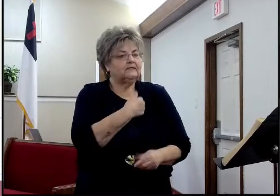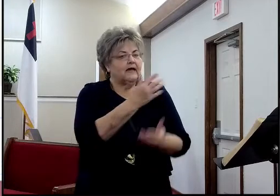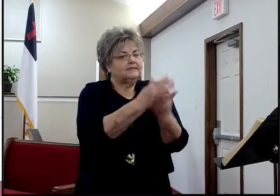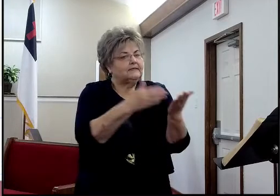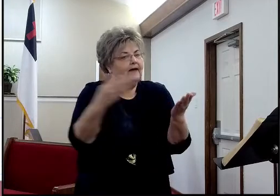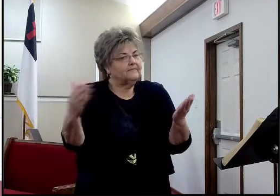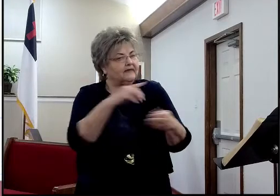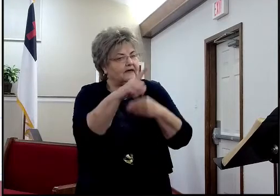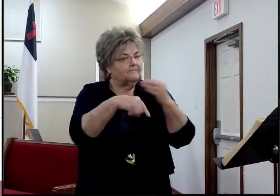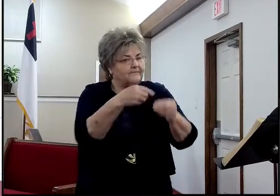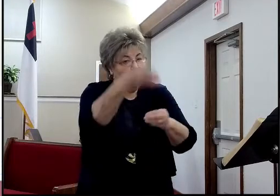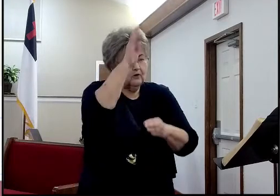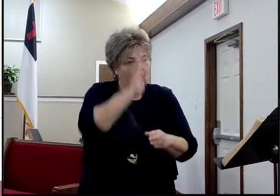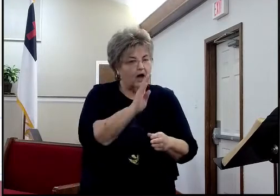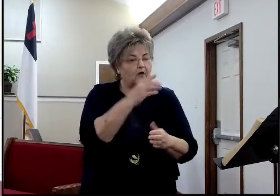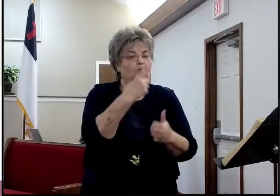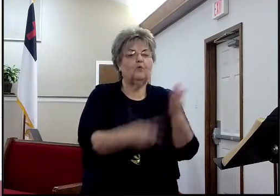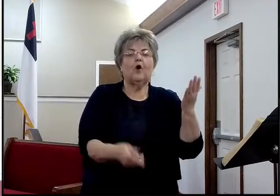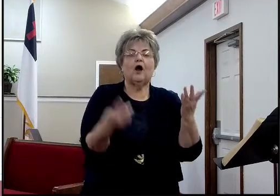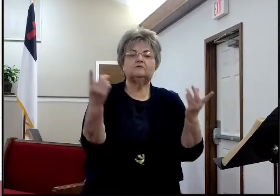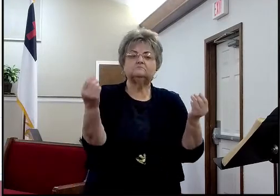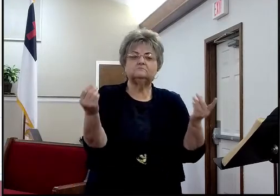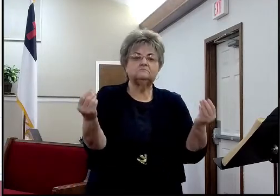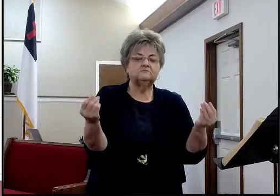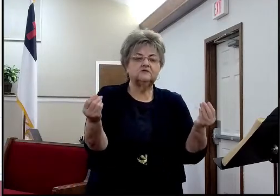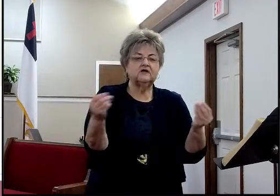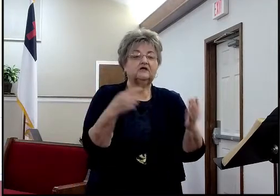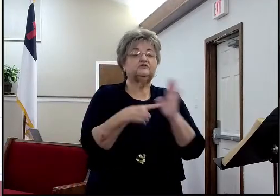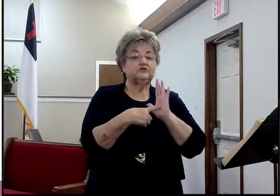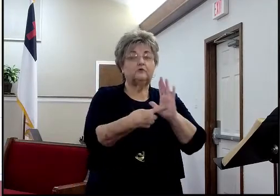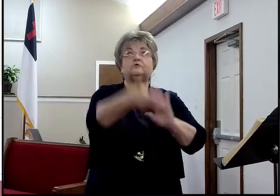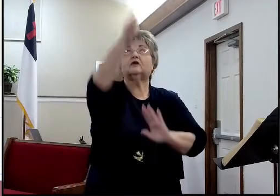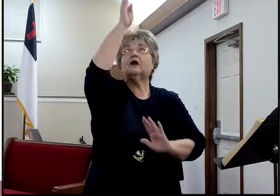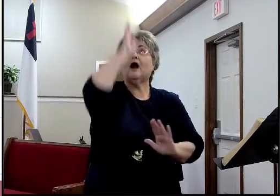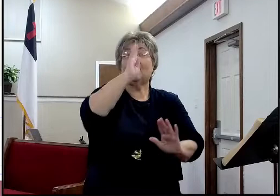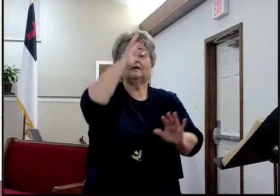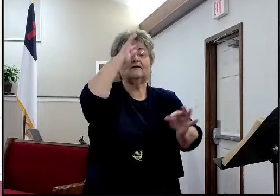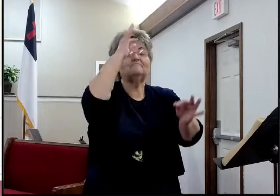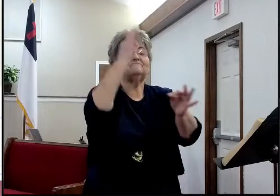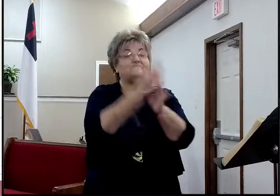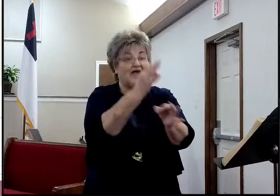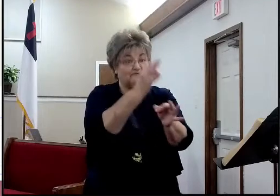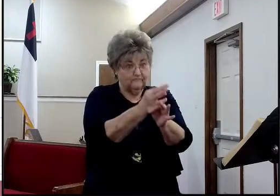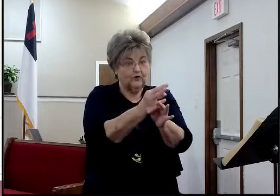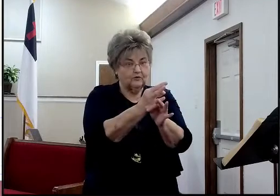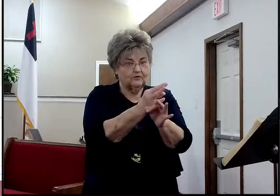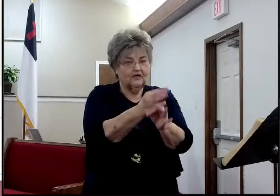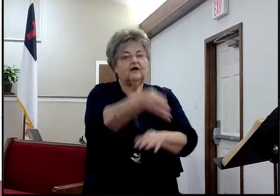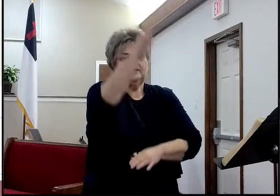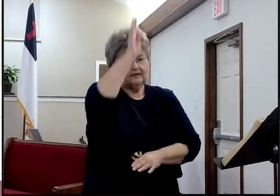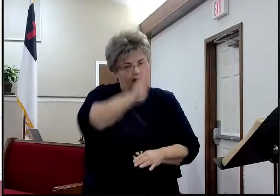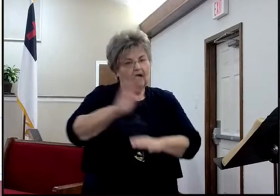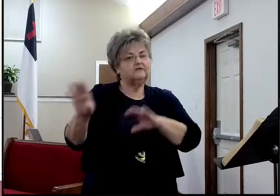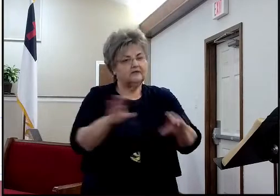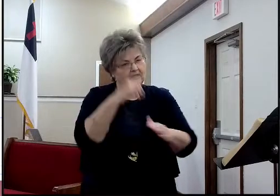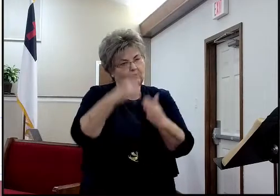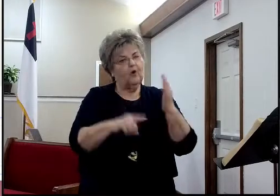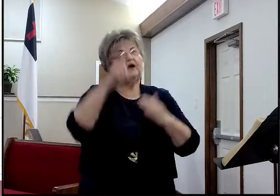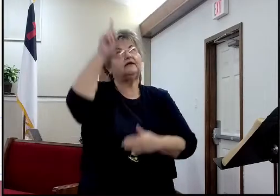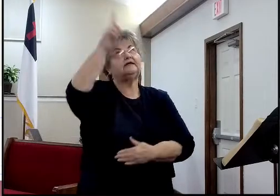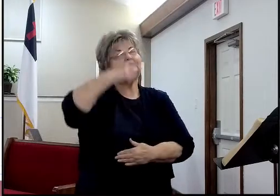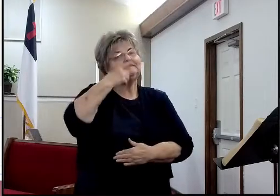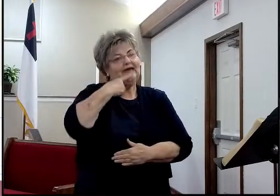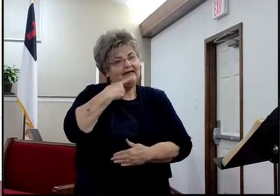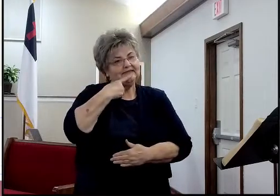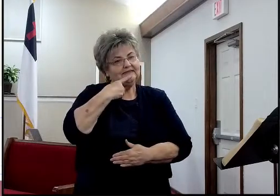It shows his faithfulness. It shows that he does what he says. It shows that he comes through for